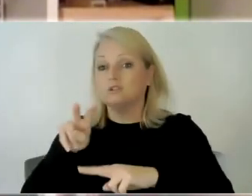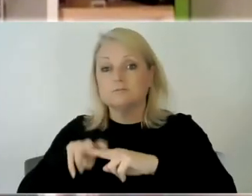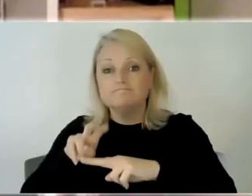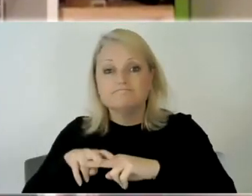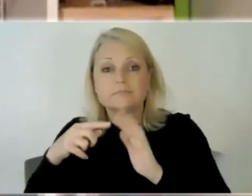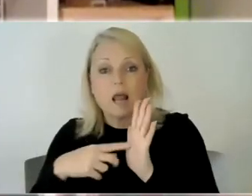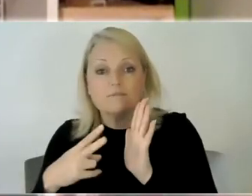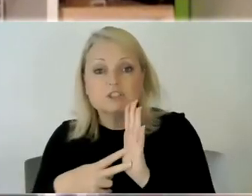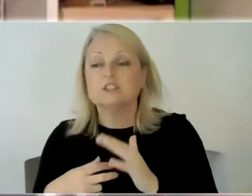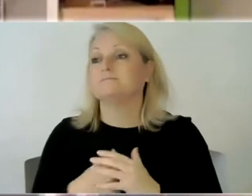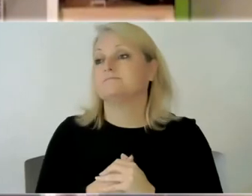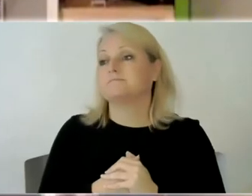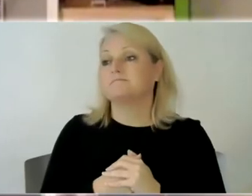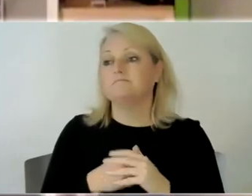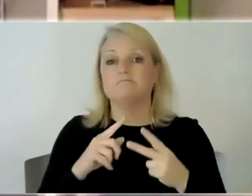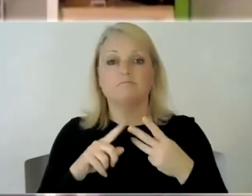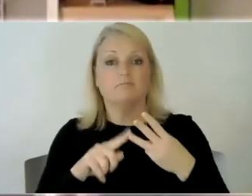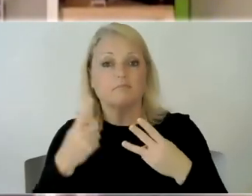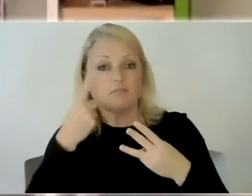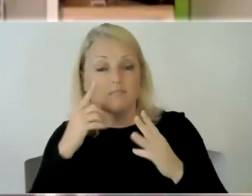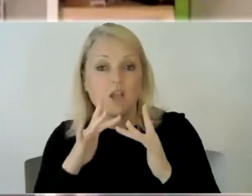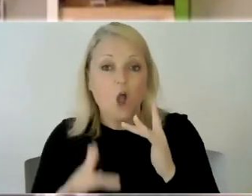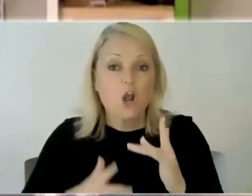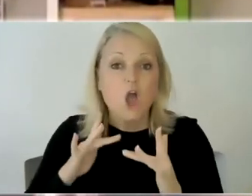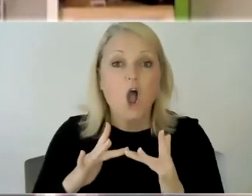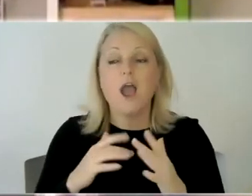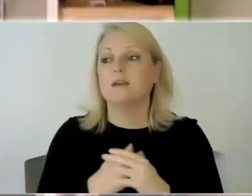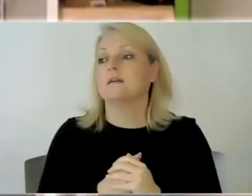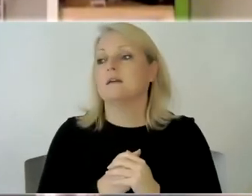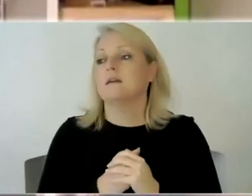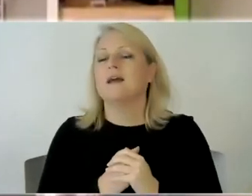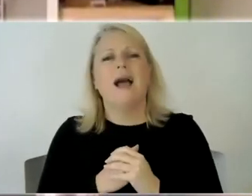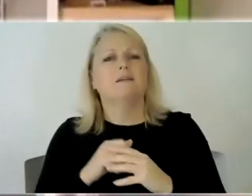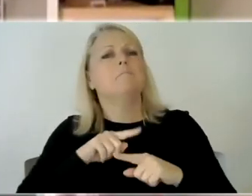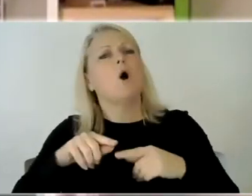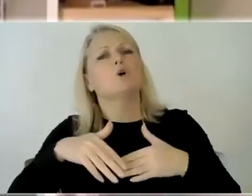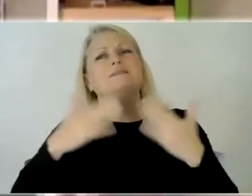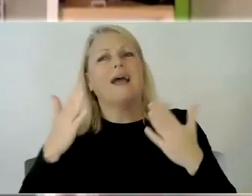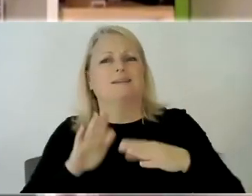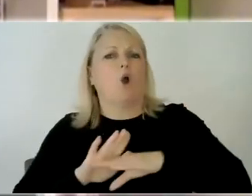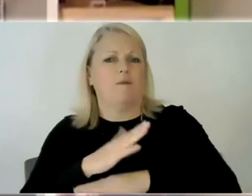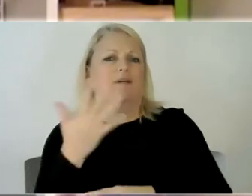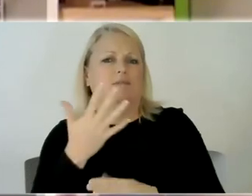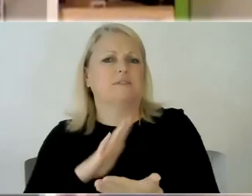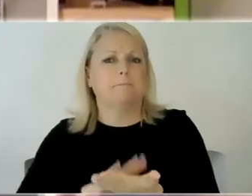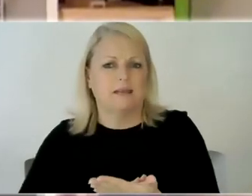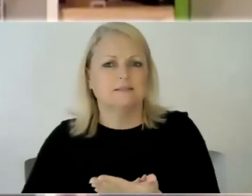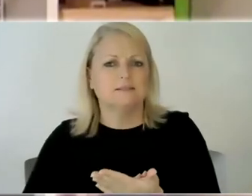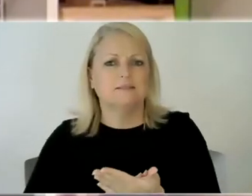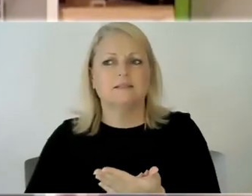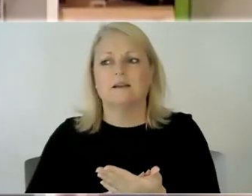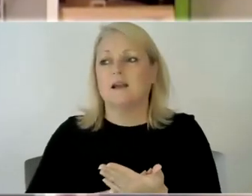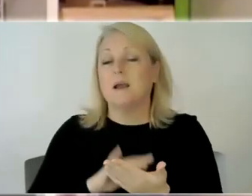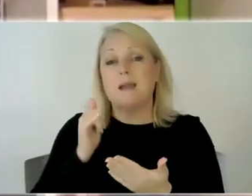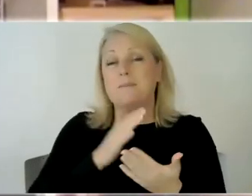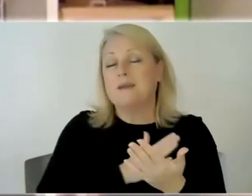you know go online and and most days it's more than that you know but i you know there's always even if it's just at